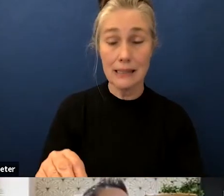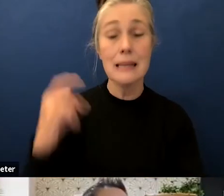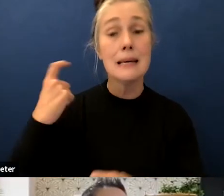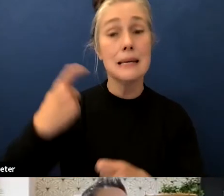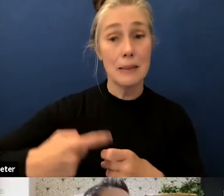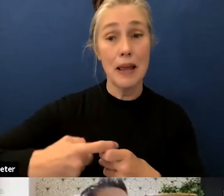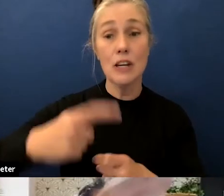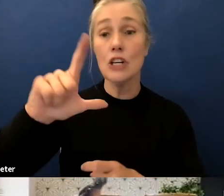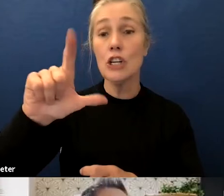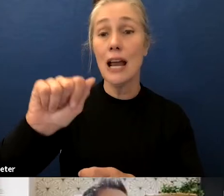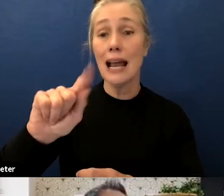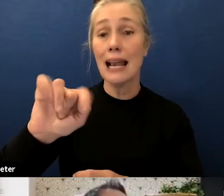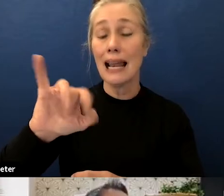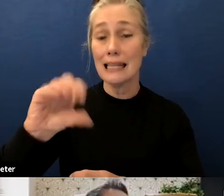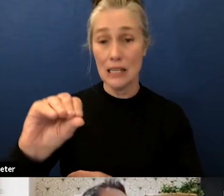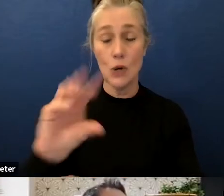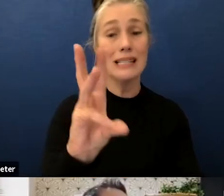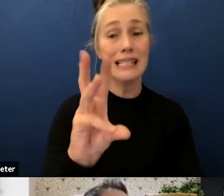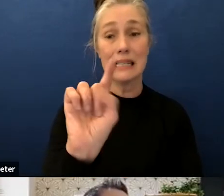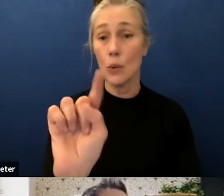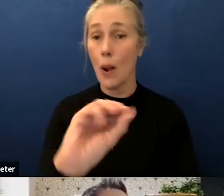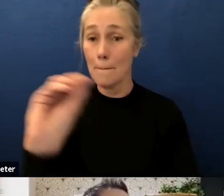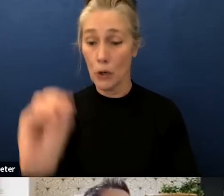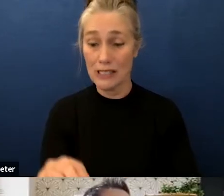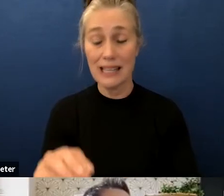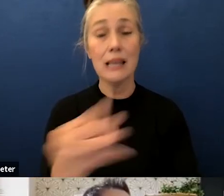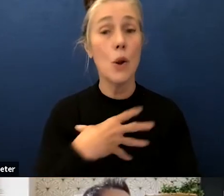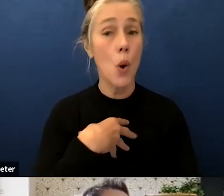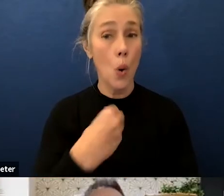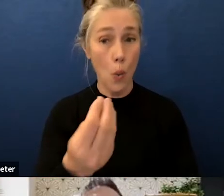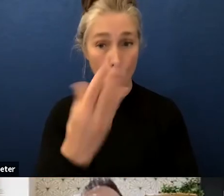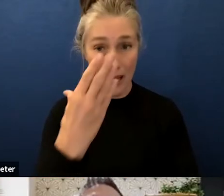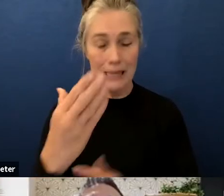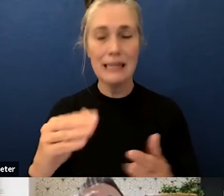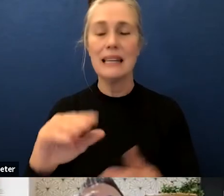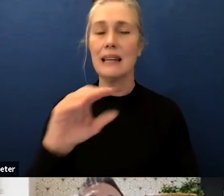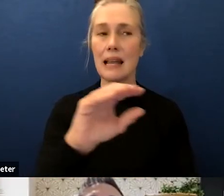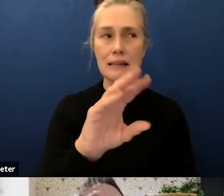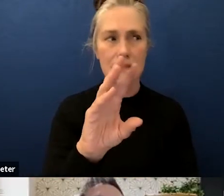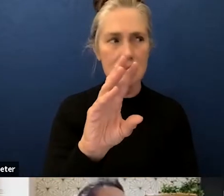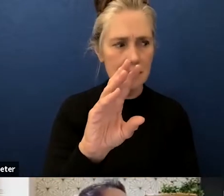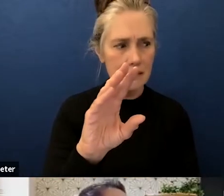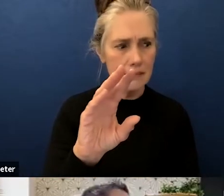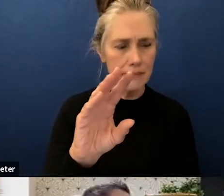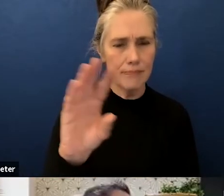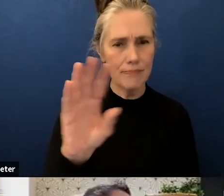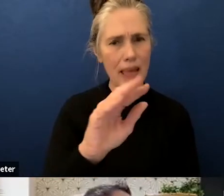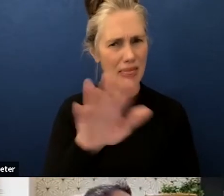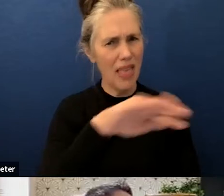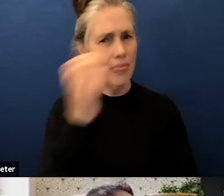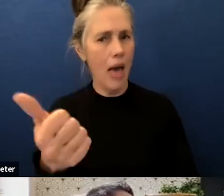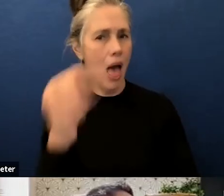.1 white and 2.3 black and so on so forth down there next slide just